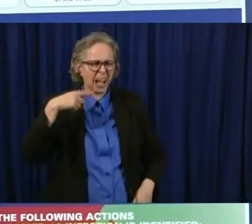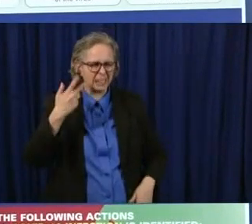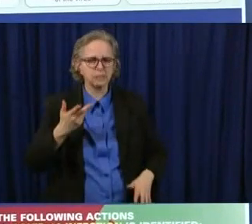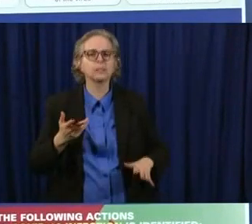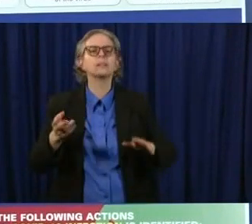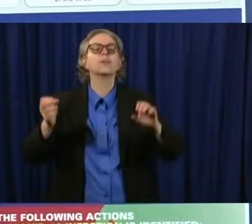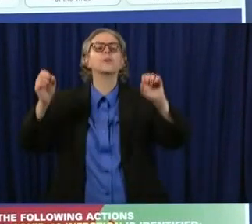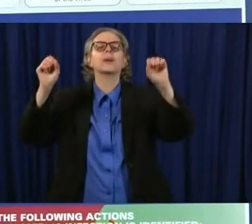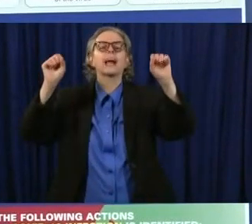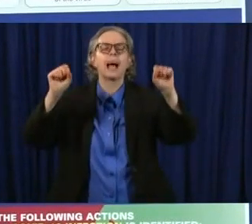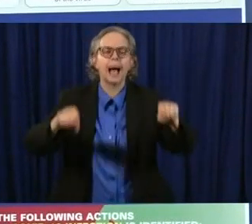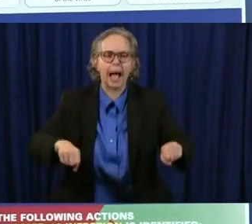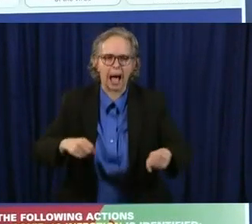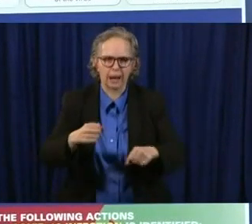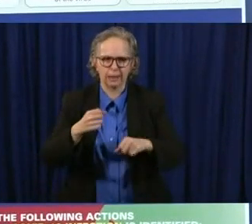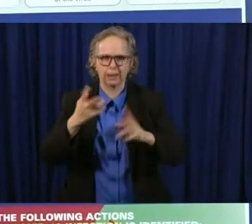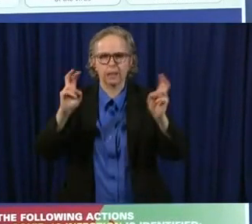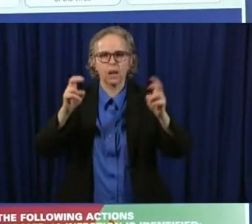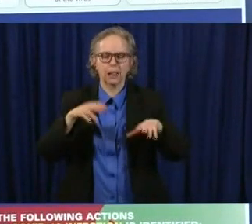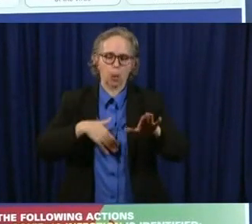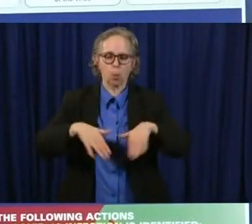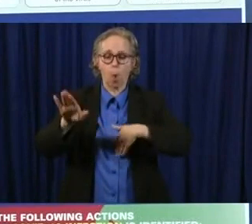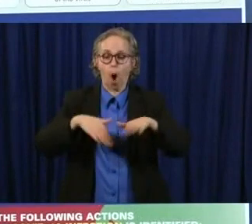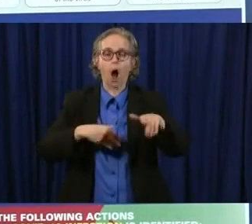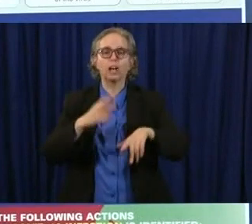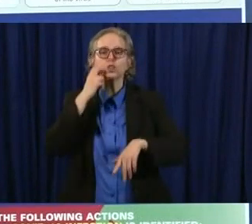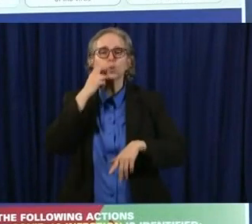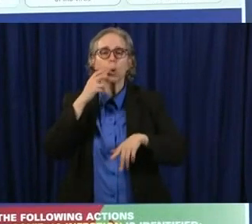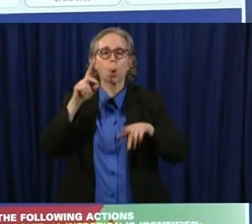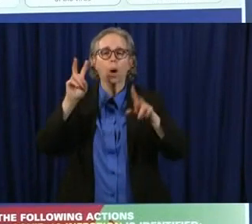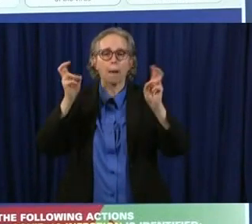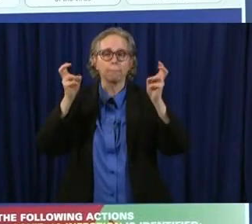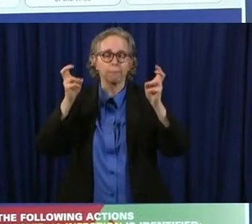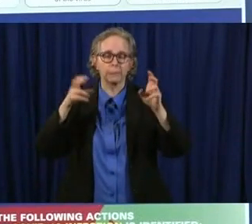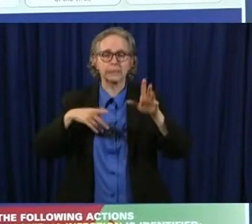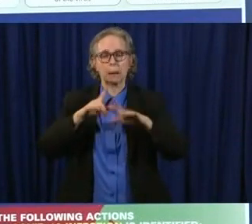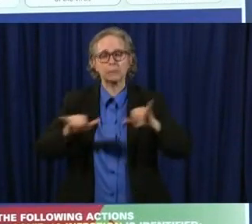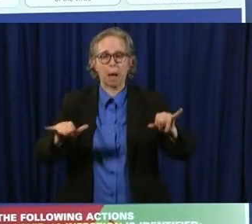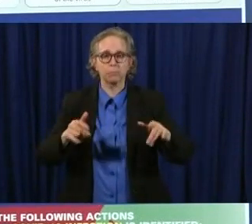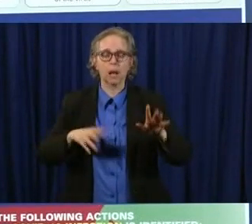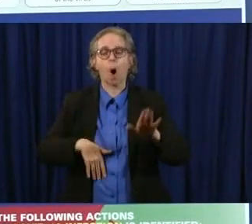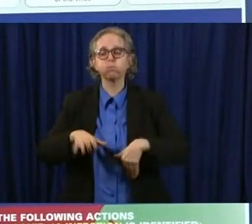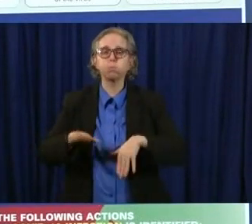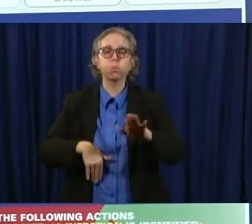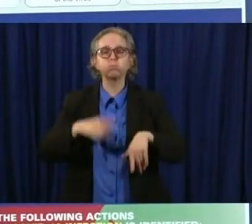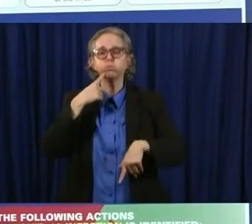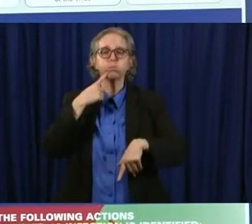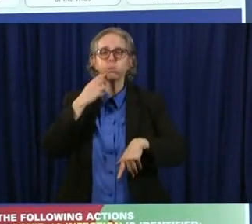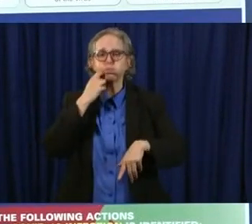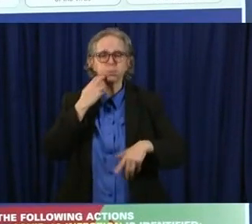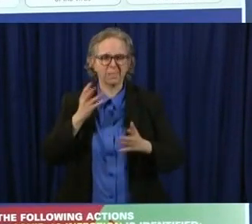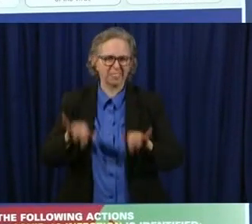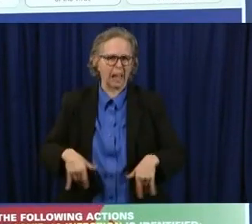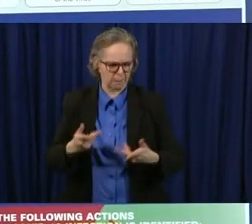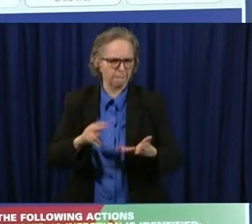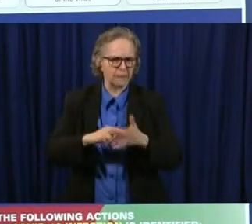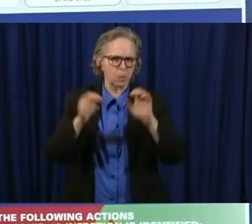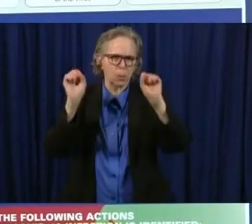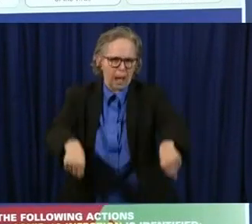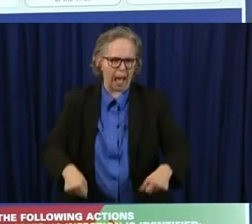time we can do these things and i'm convinced ohioans are i have confidence in ohioans i'm optimistic about our future